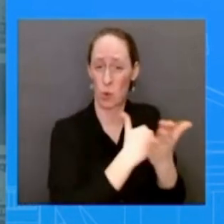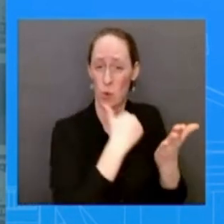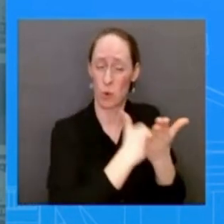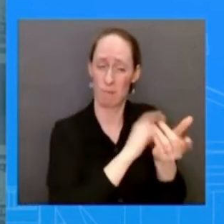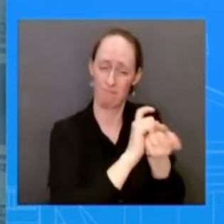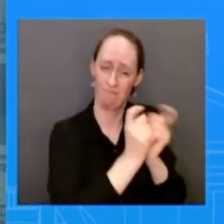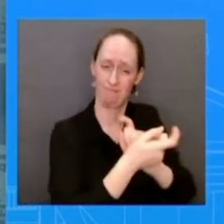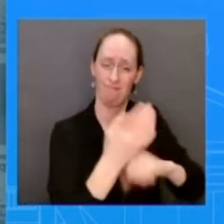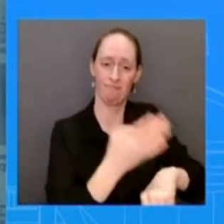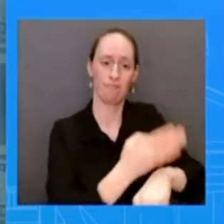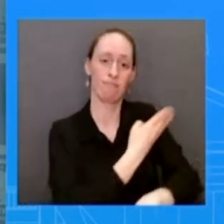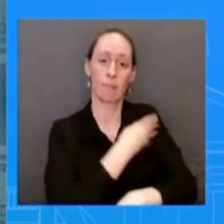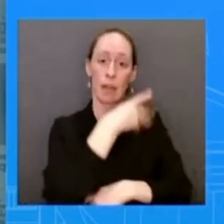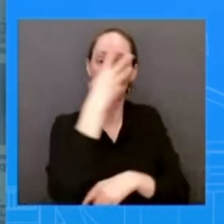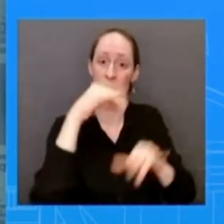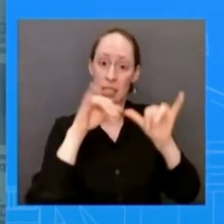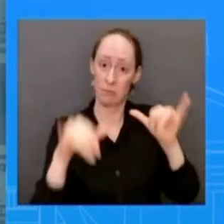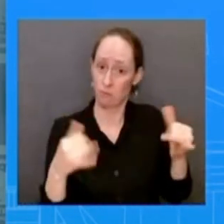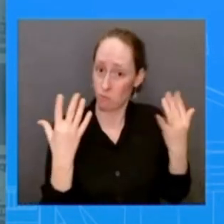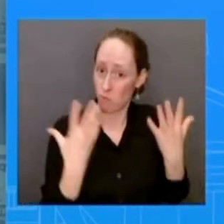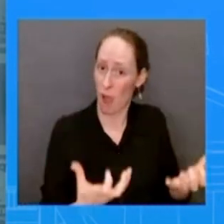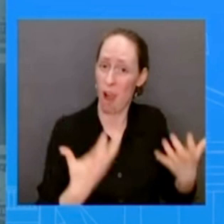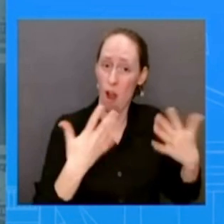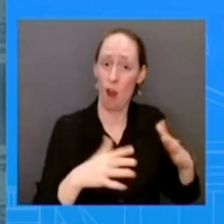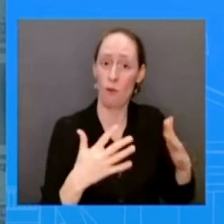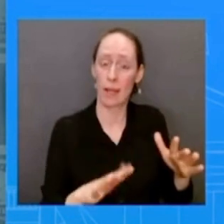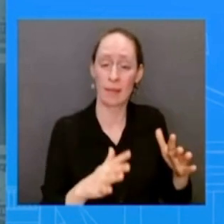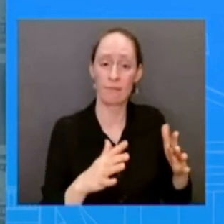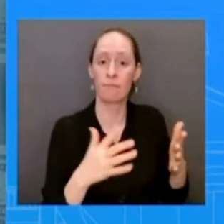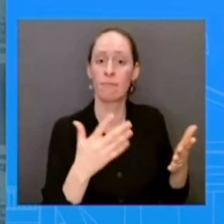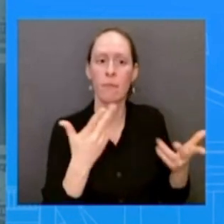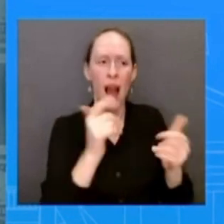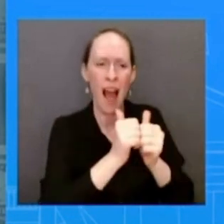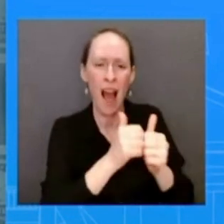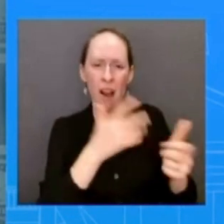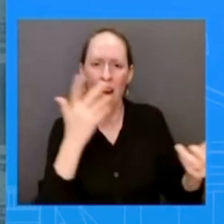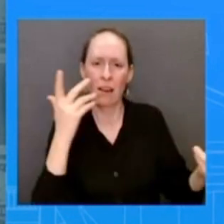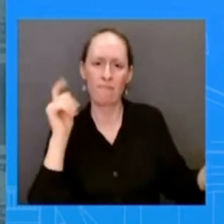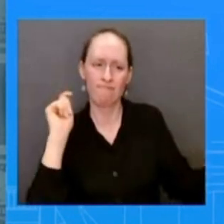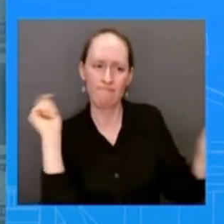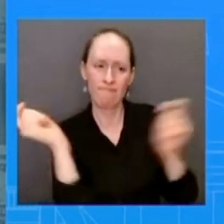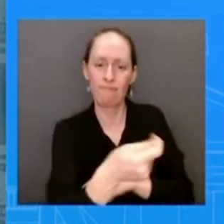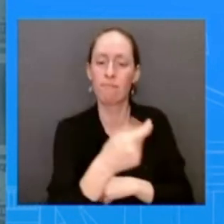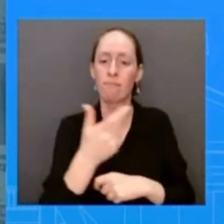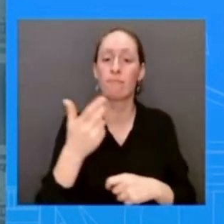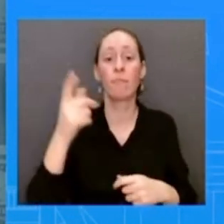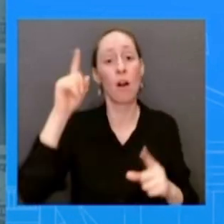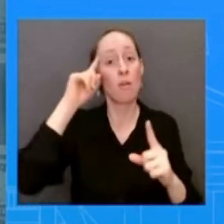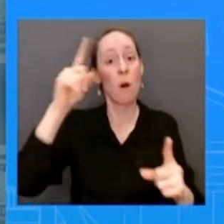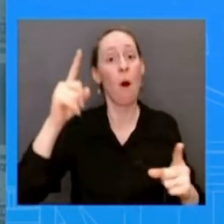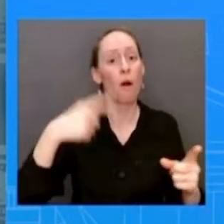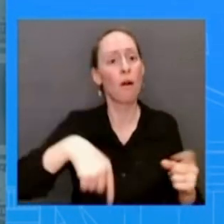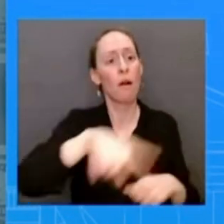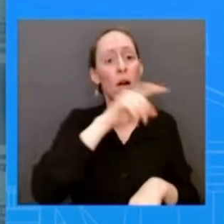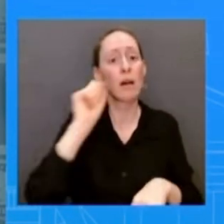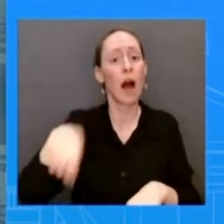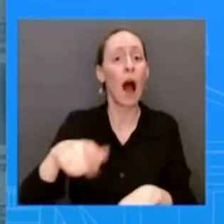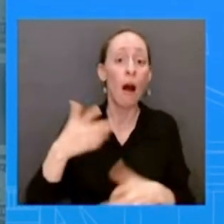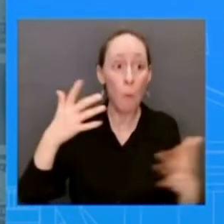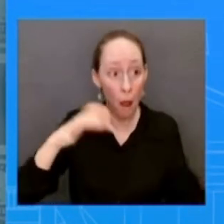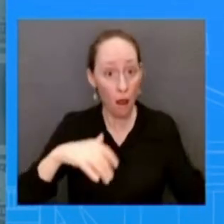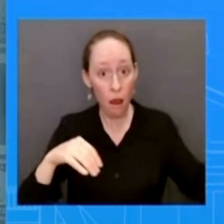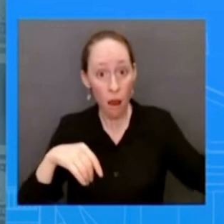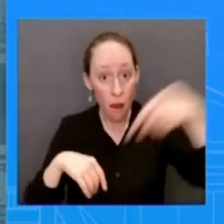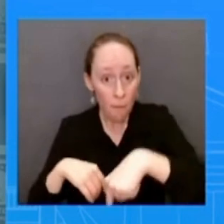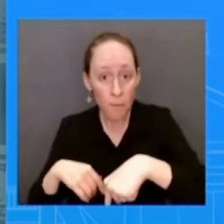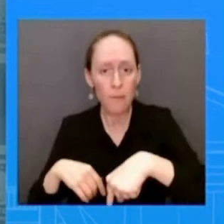for asylum seekers limiting illegal immigration addressing root causes and also increasing border security that's